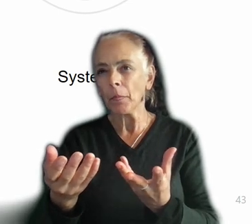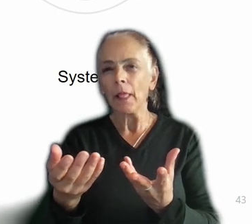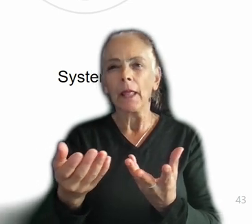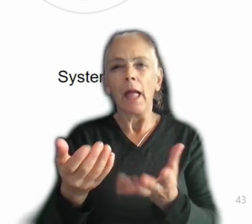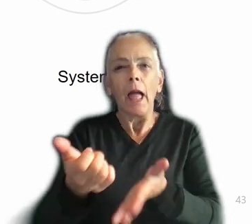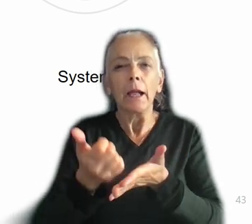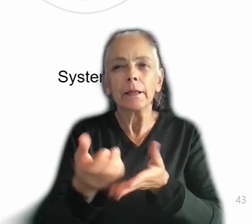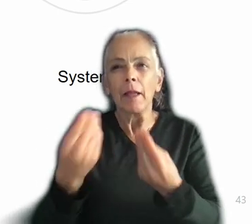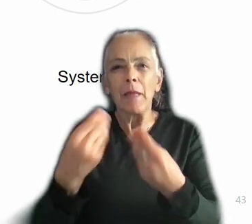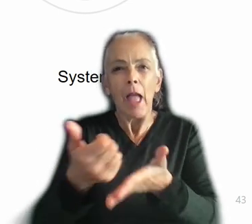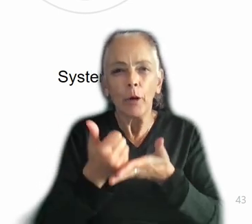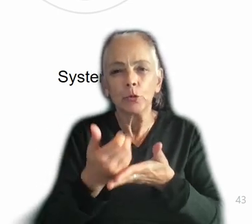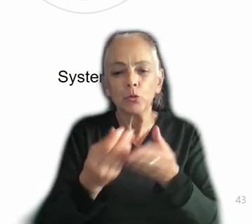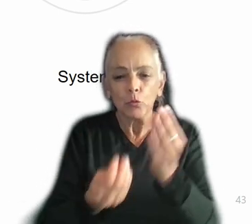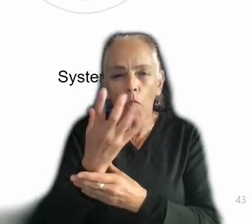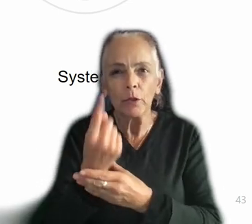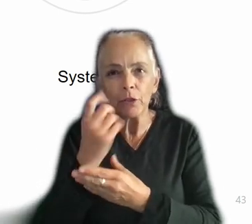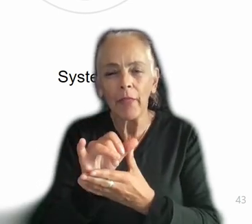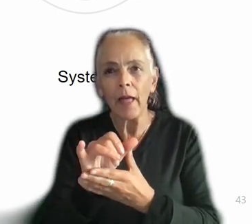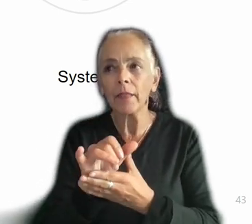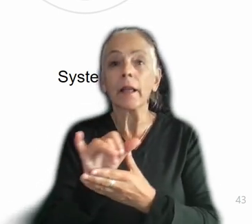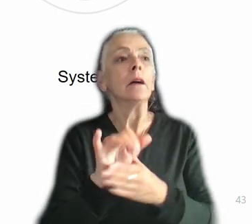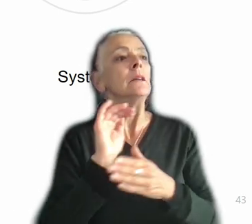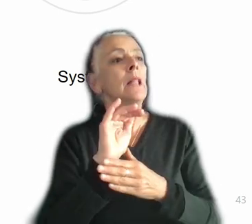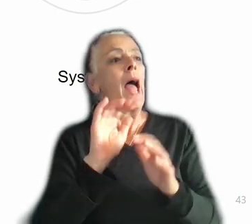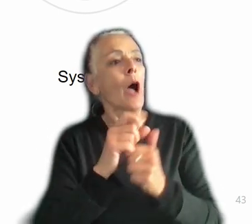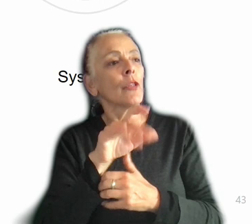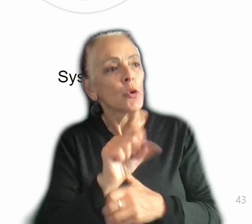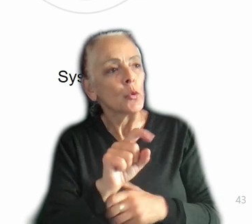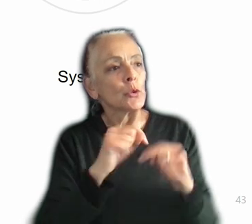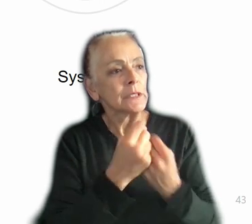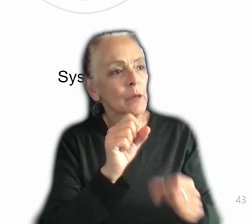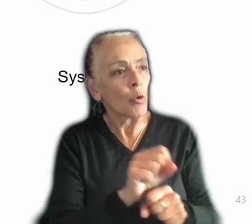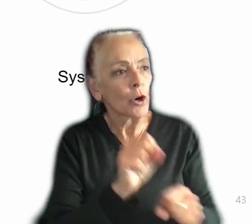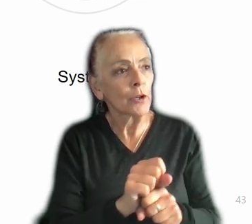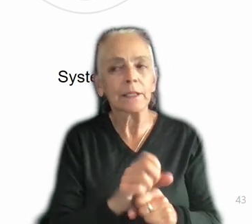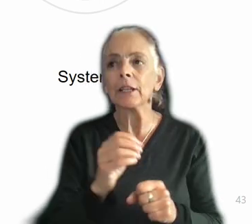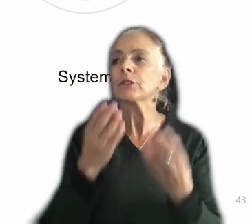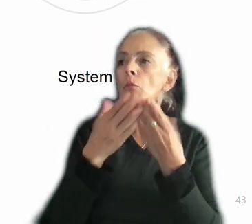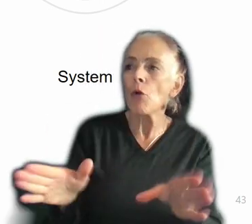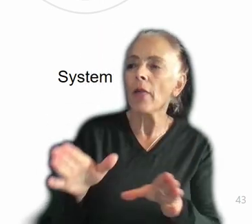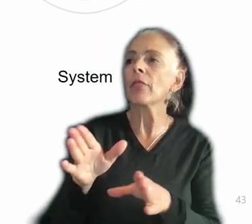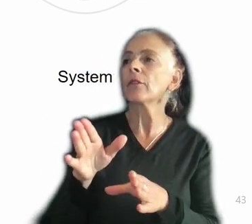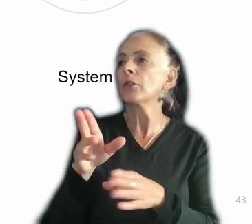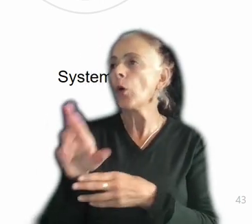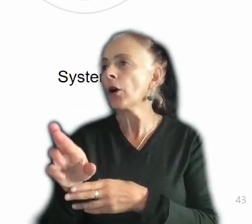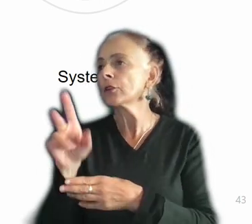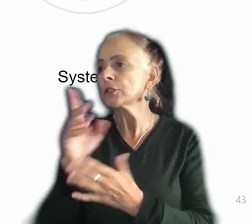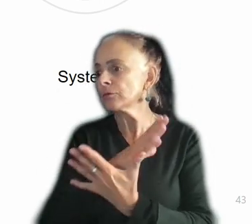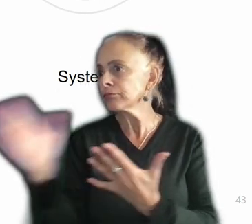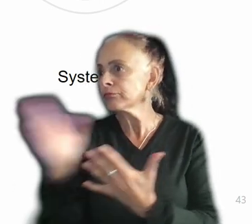like, hey, here's how the tools team works. And here's the breadth of URs that you need to think about when you're supporting things. And here is all of the ways that we